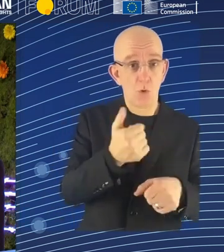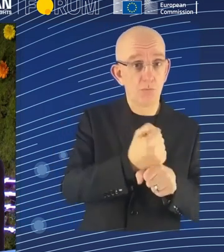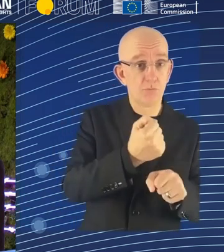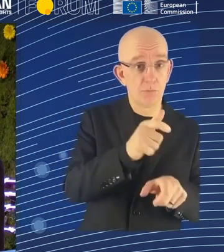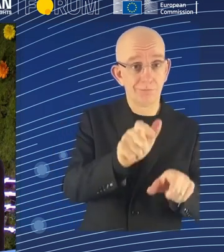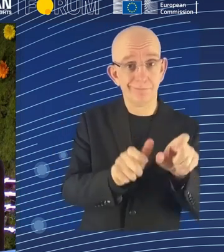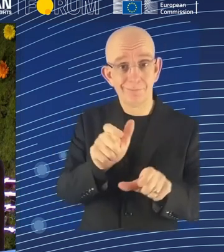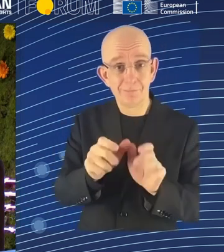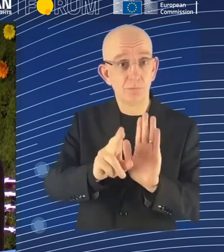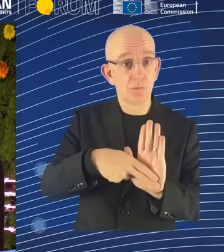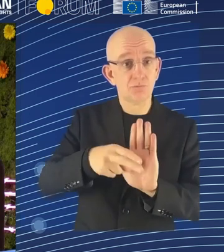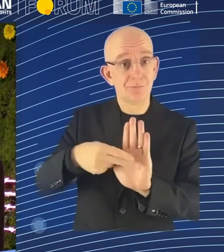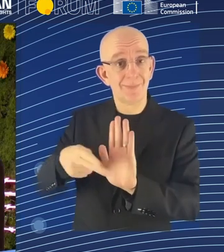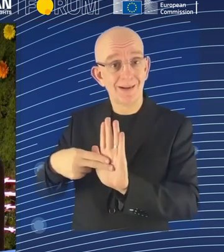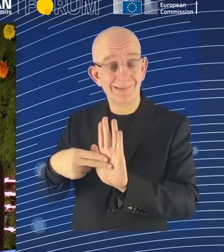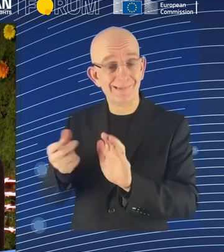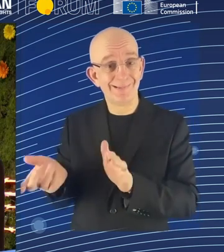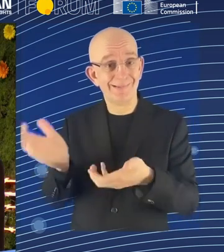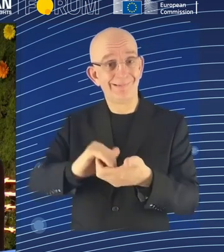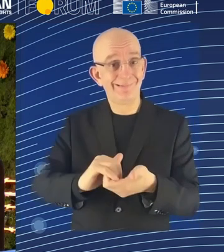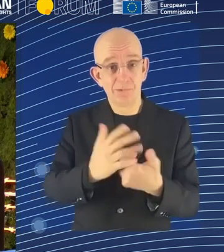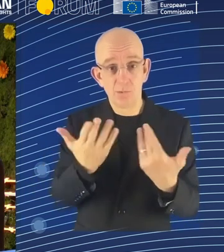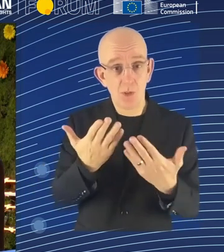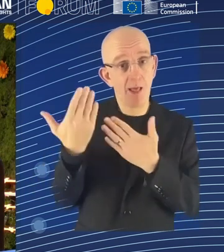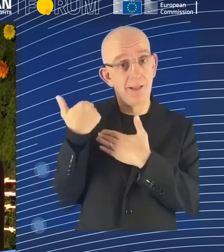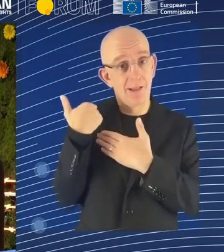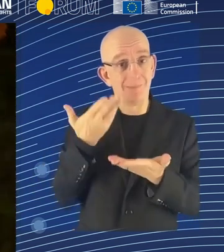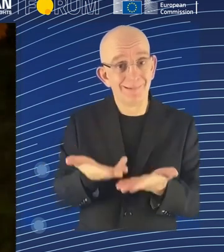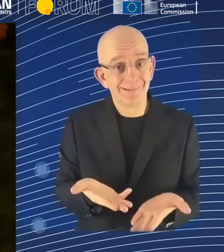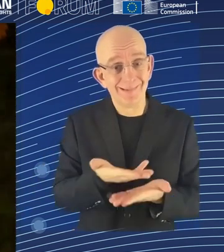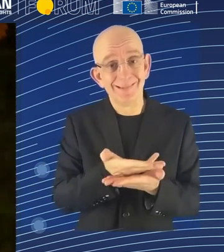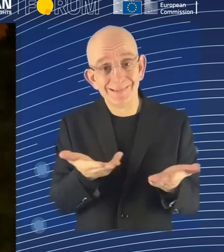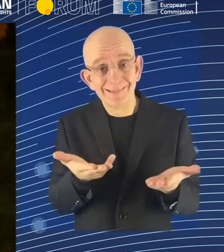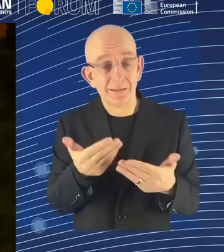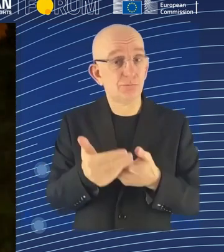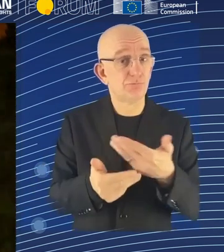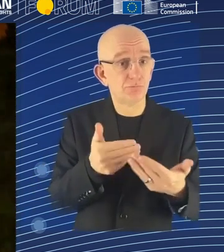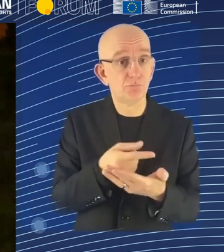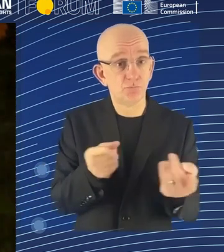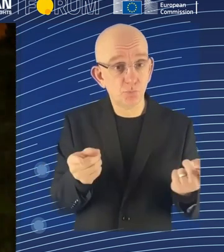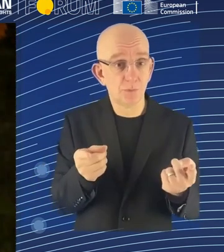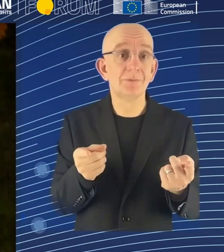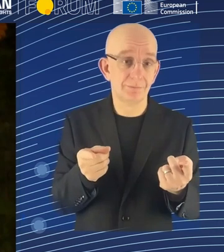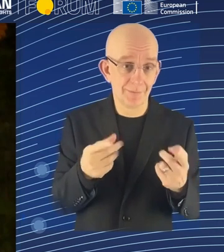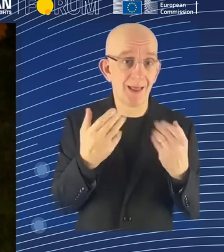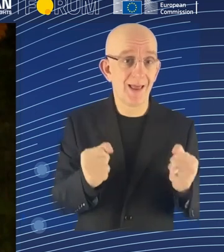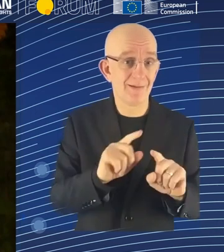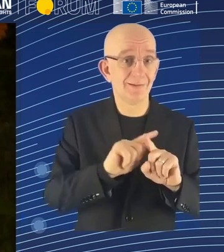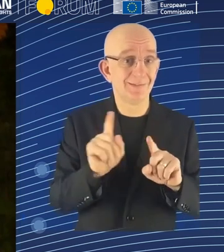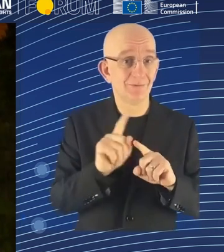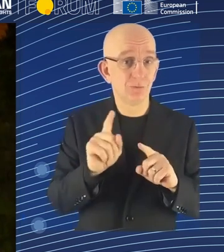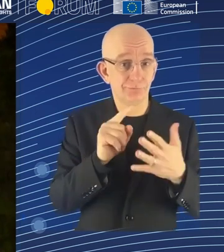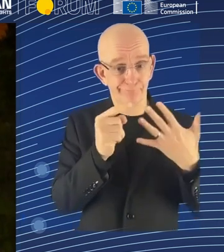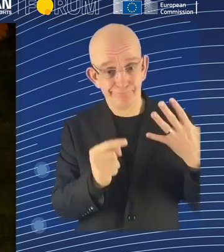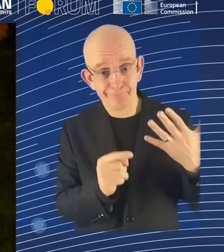multiple relationships here. And then I'll just say on snake oil, similarly, you know, there's some tech that just should not be